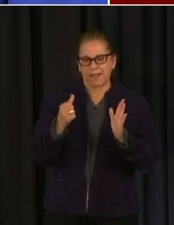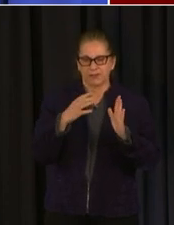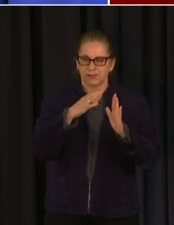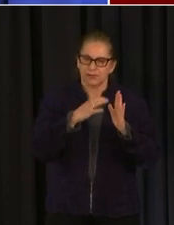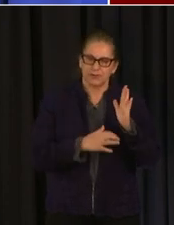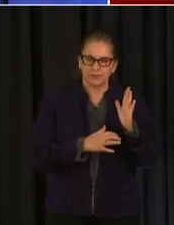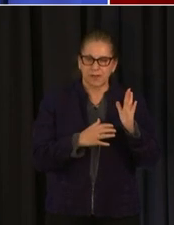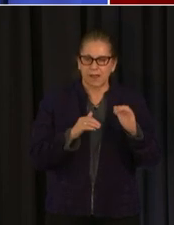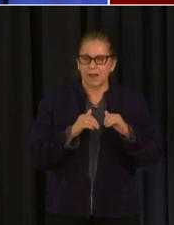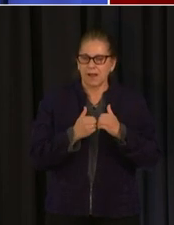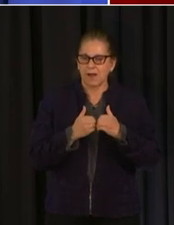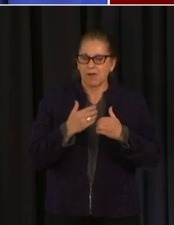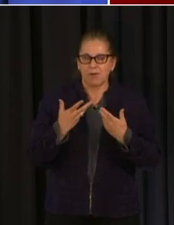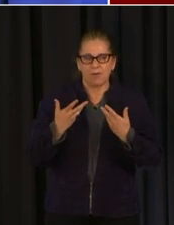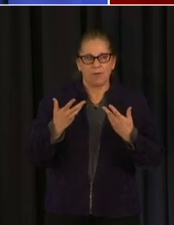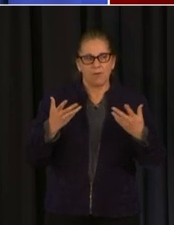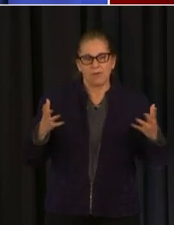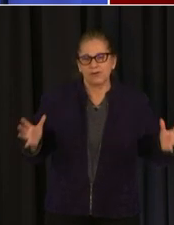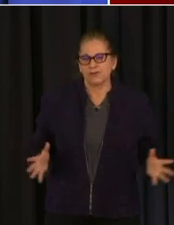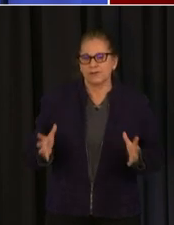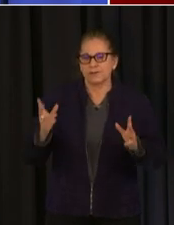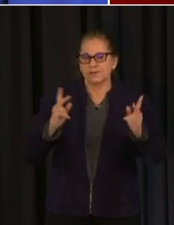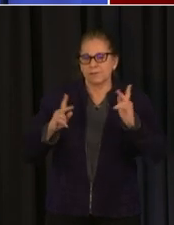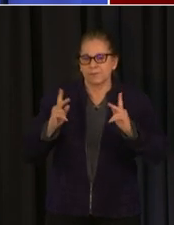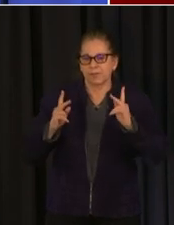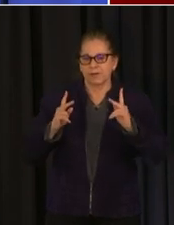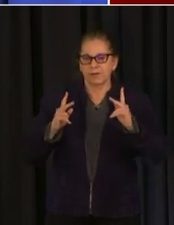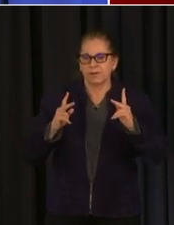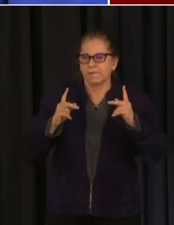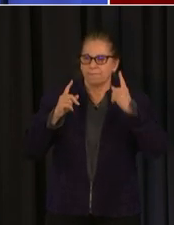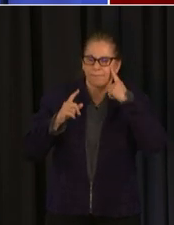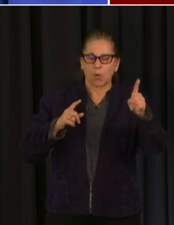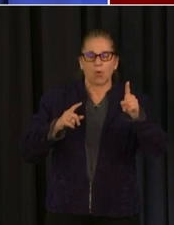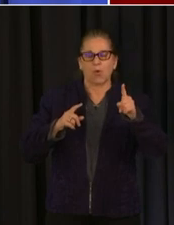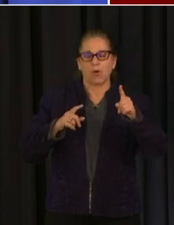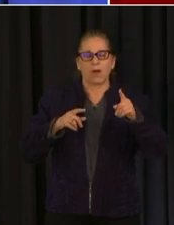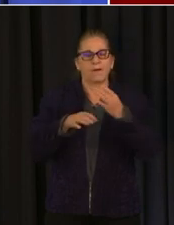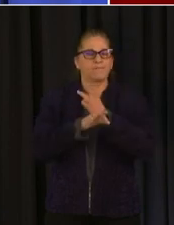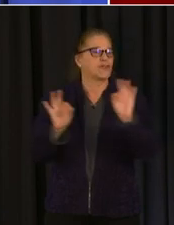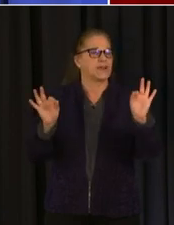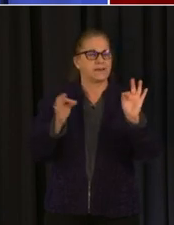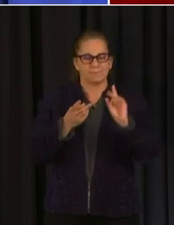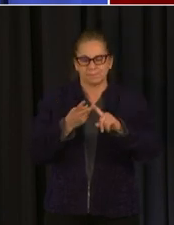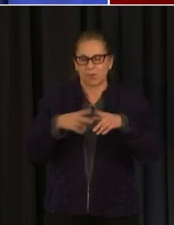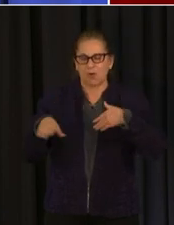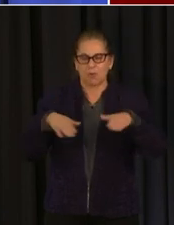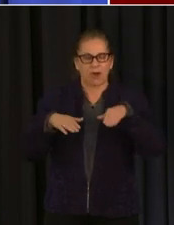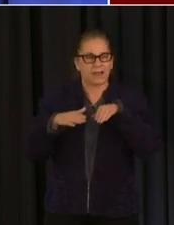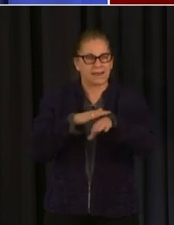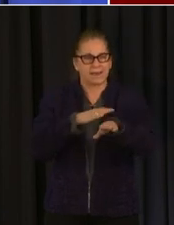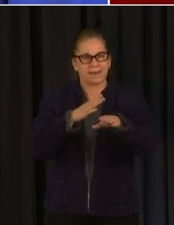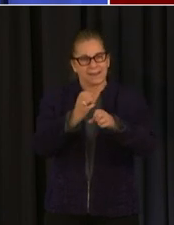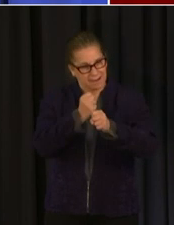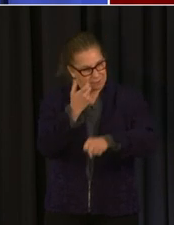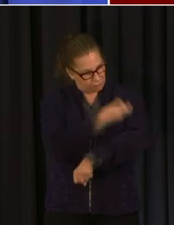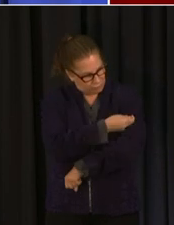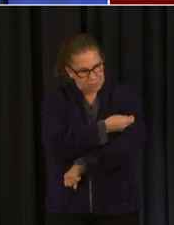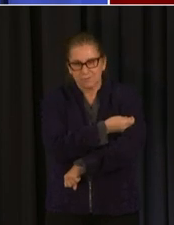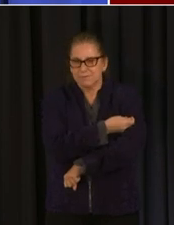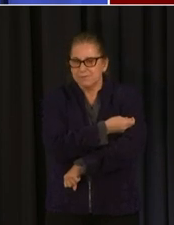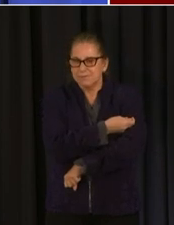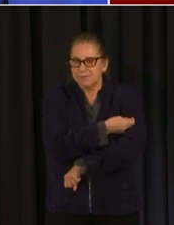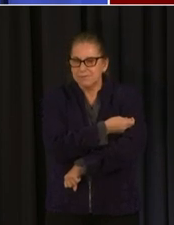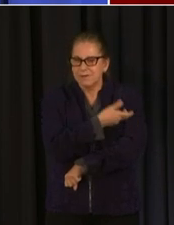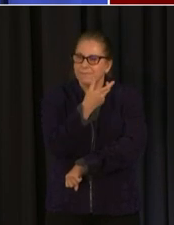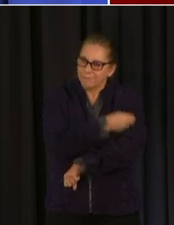to our free walk-up sites through uh june i guess um as well so we will continue uh